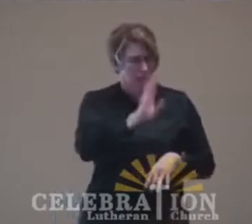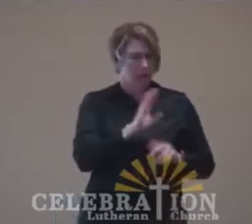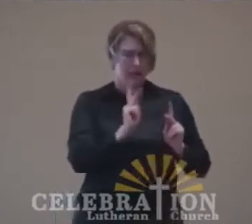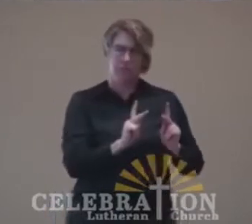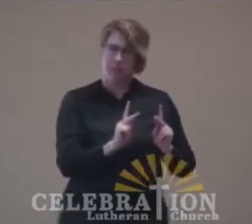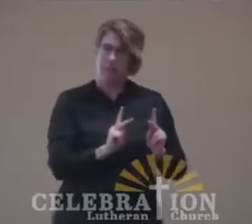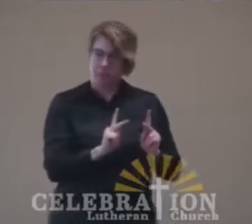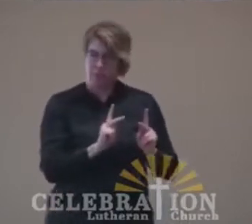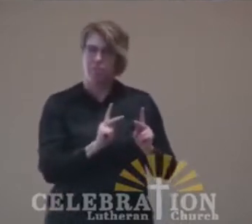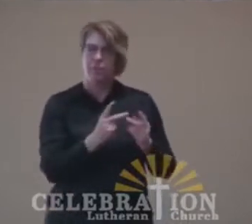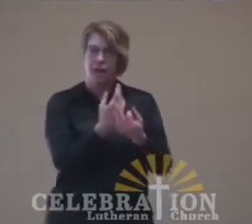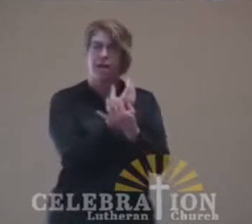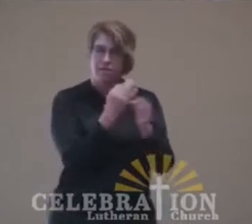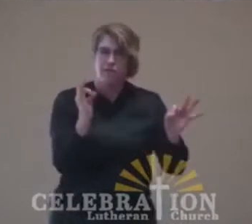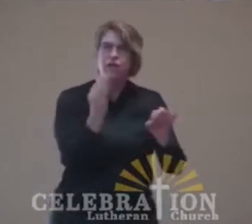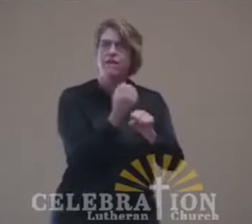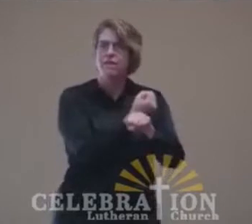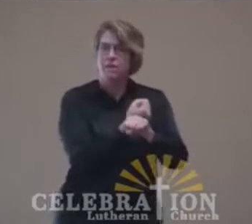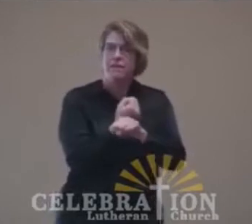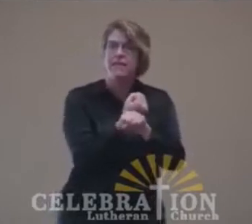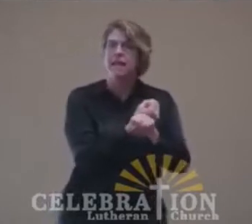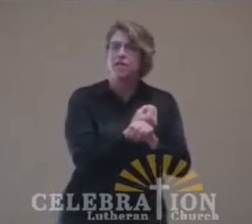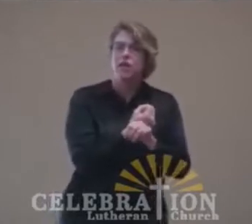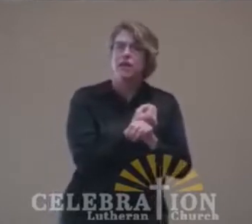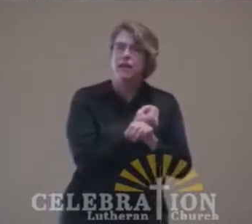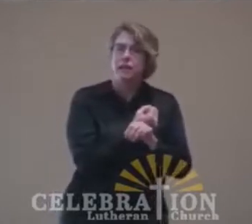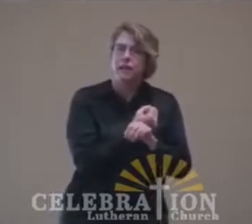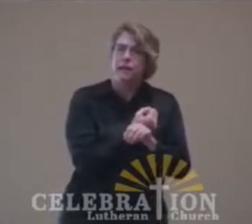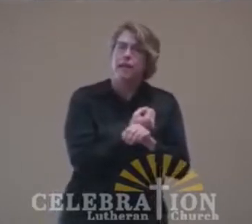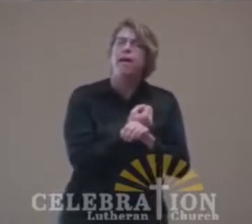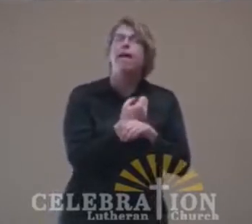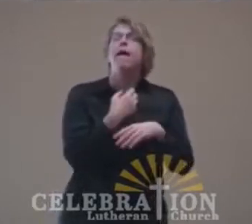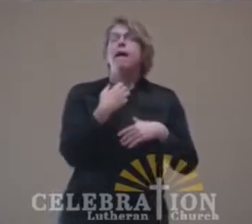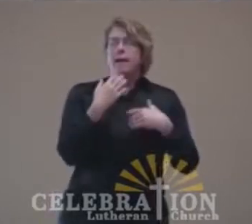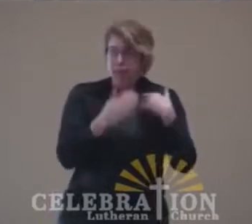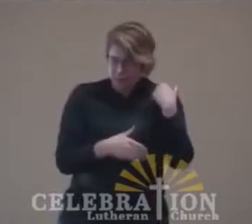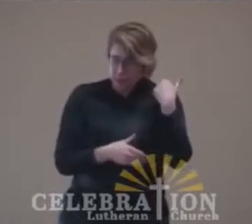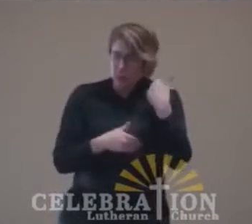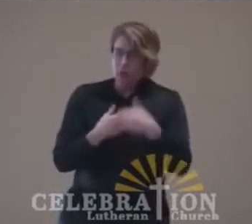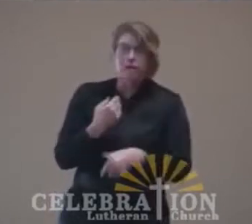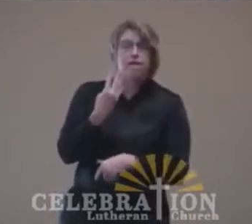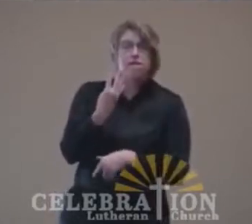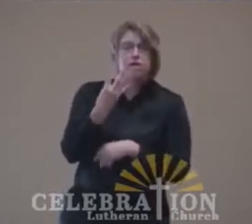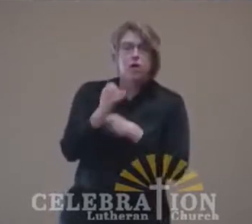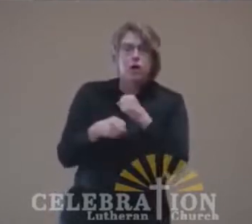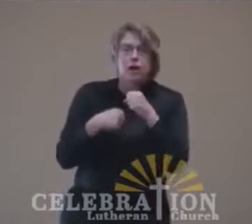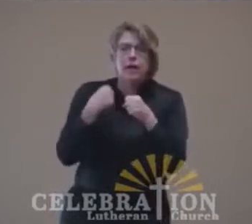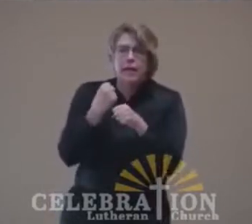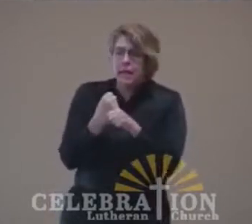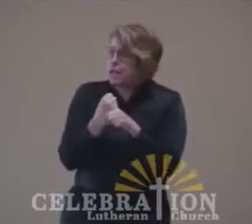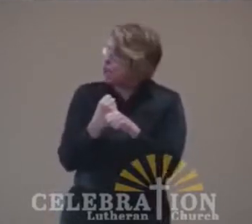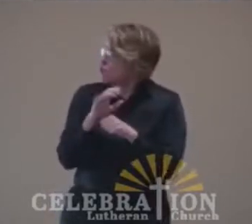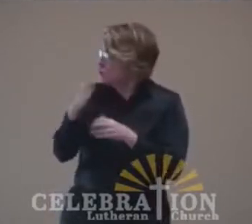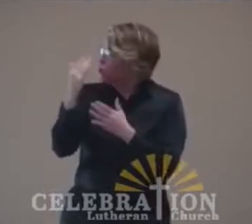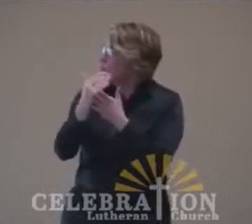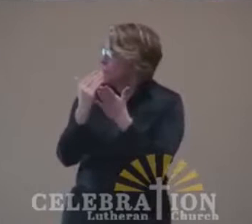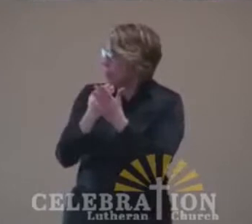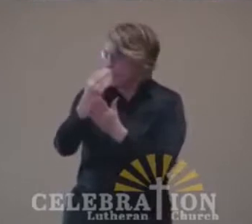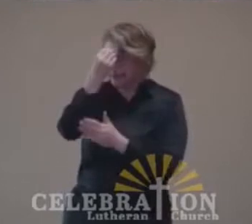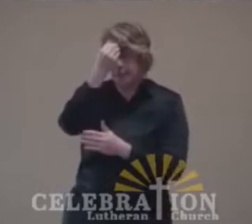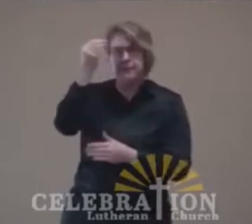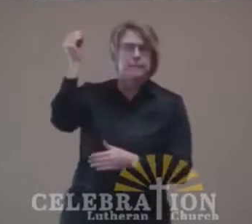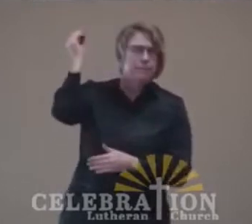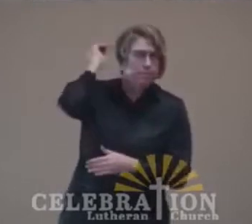finally free from slavery in Egypt, and they were beginning their 40-year wilderness lesson on what it